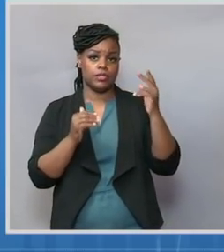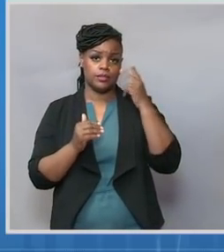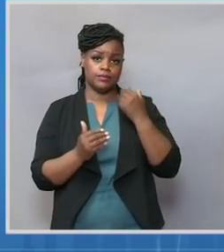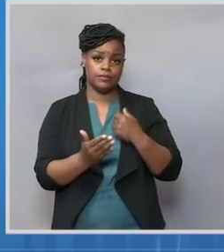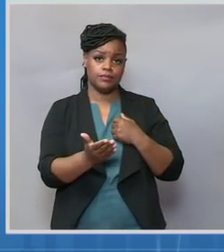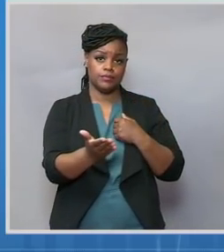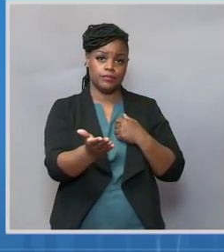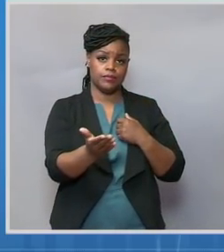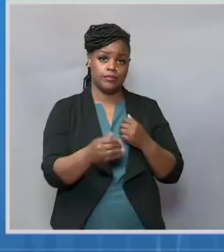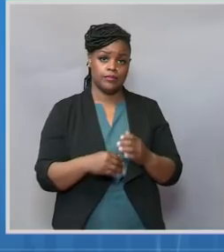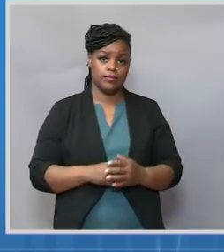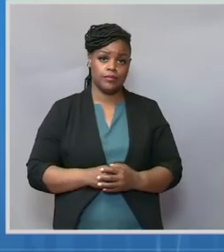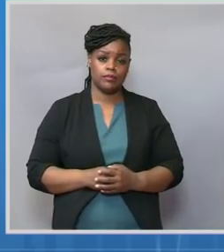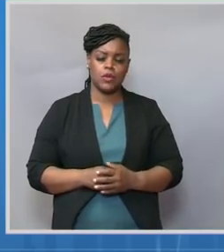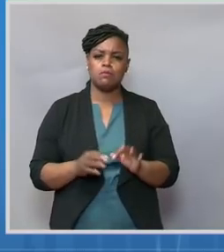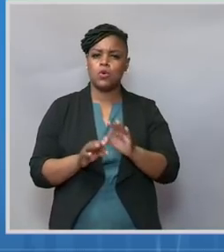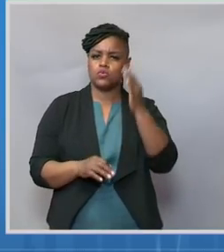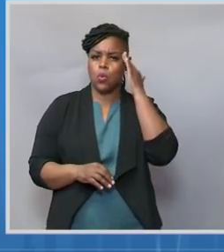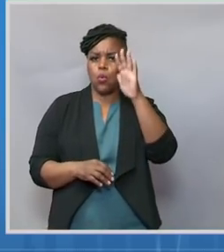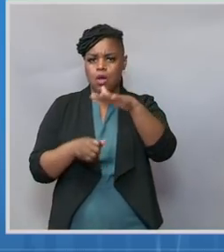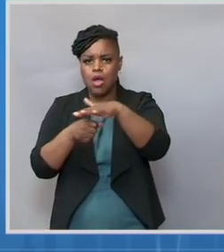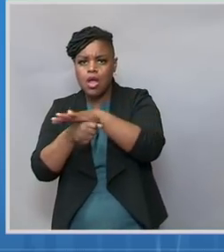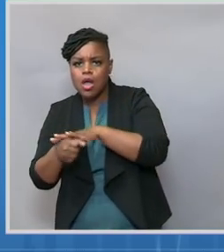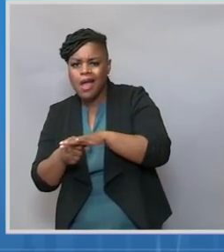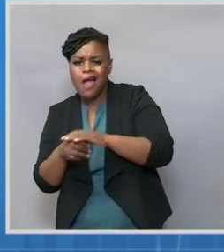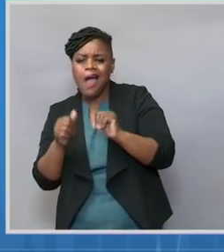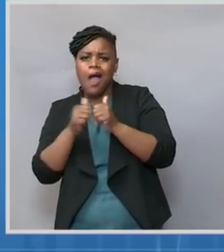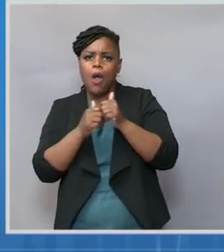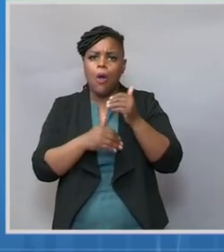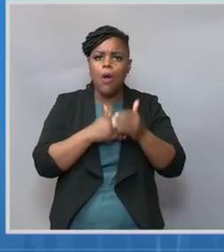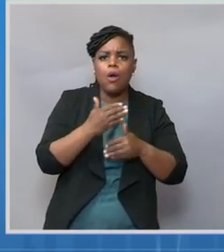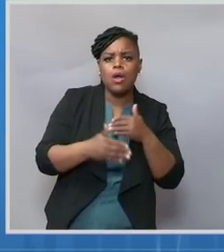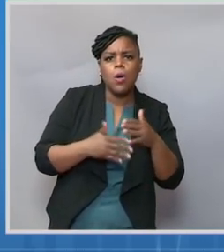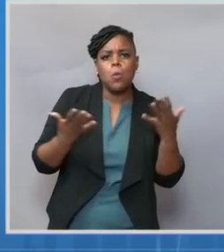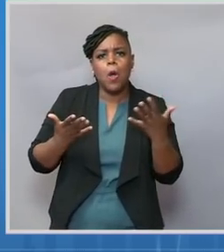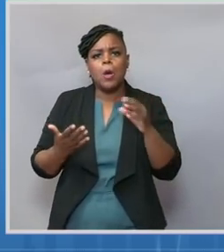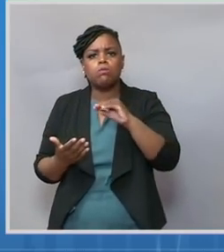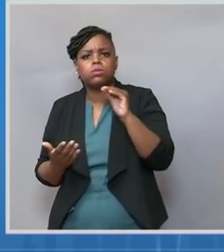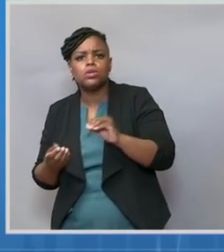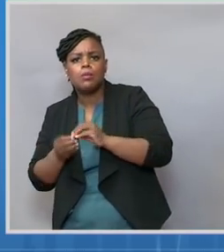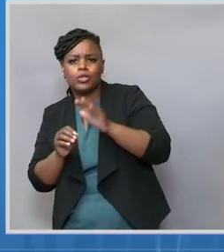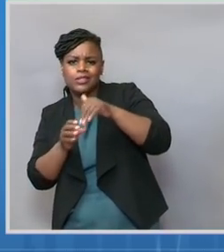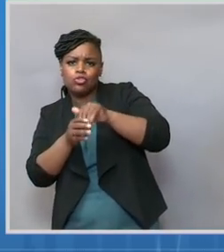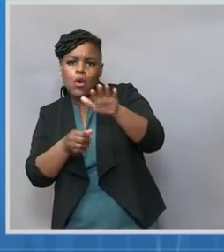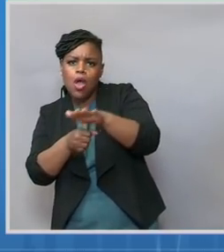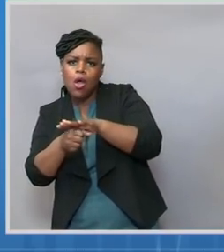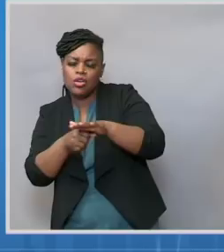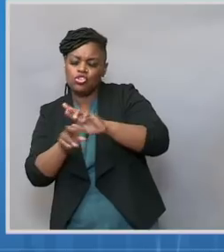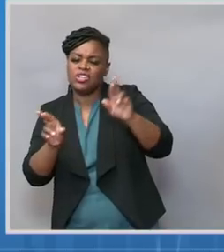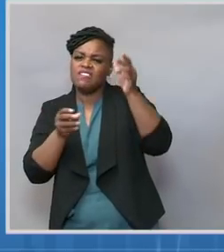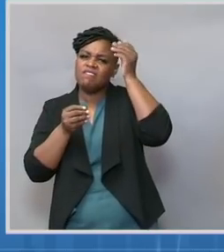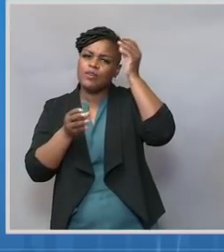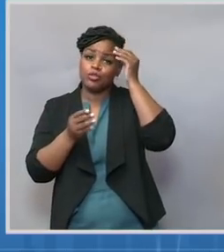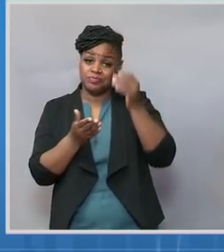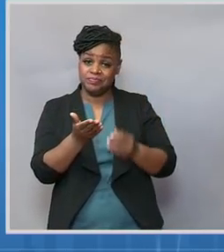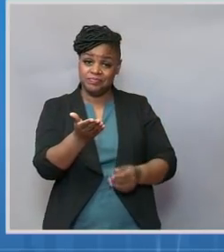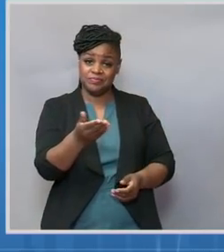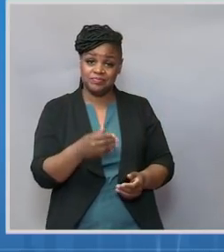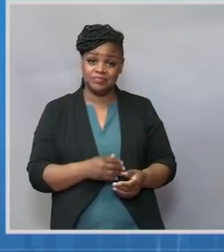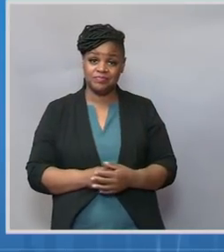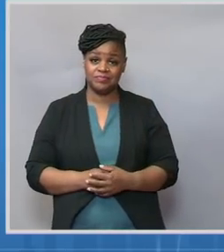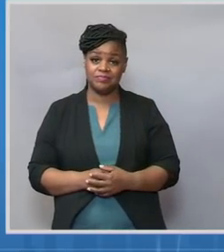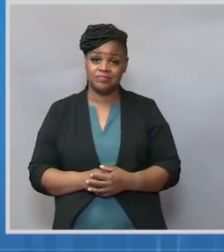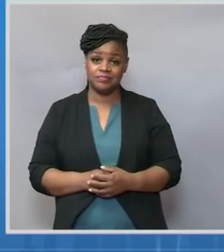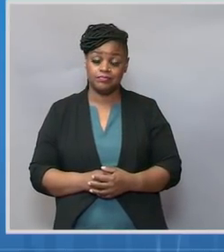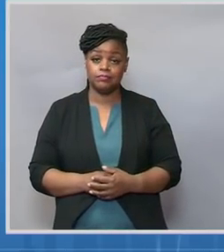in your community, and also what percent of your county is vaccinated. Vaccination is about protecting ourselves from COVID